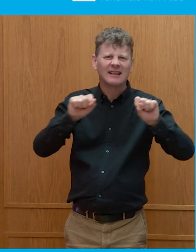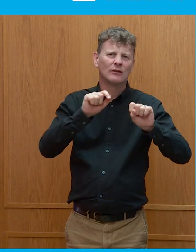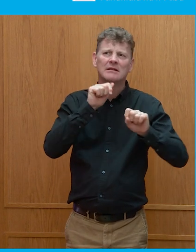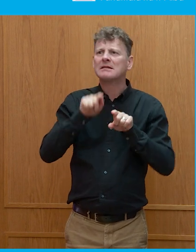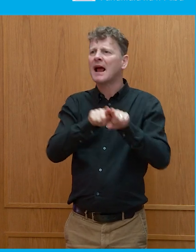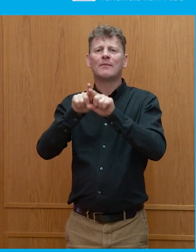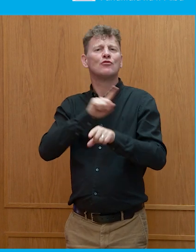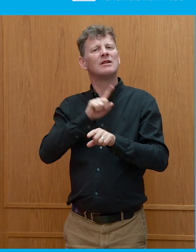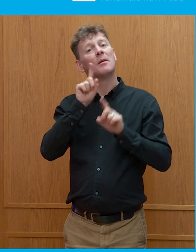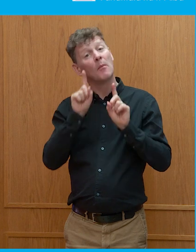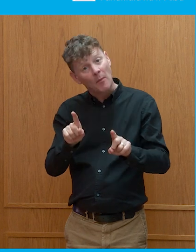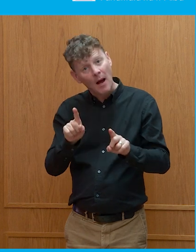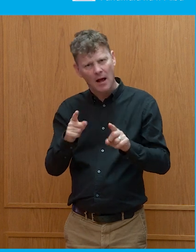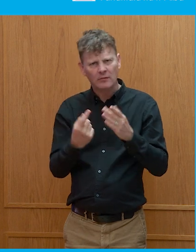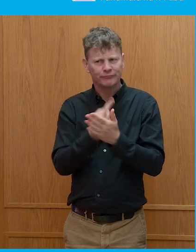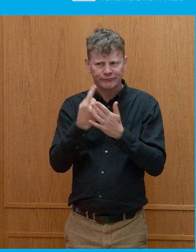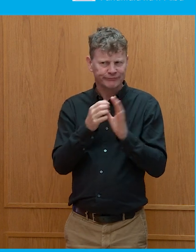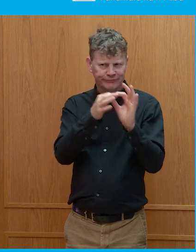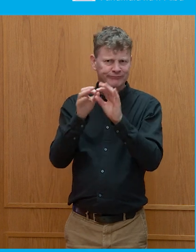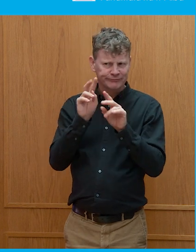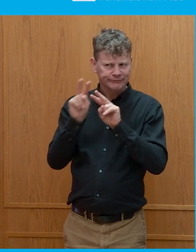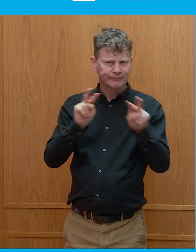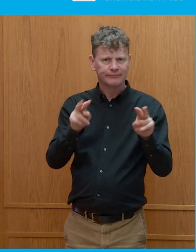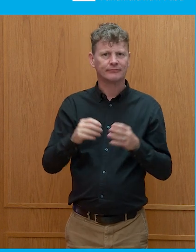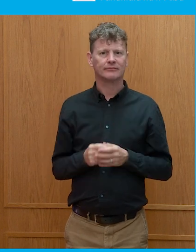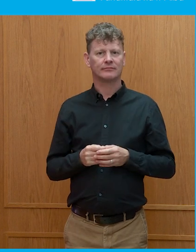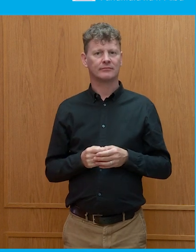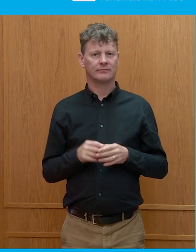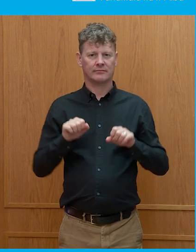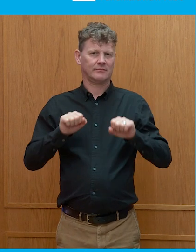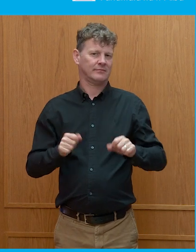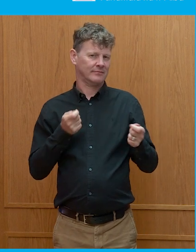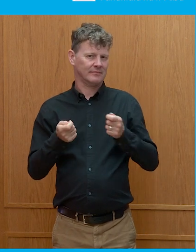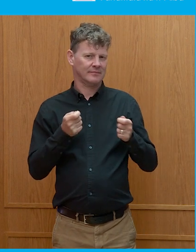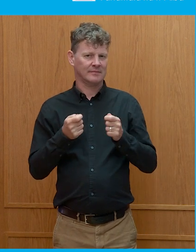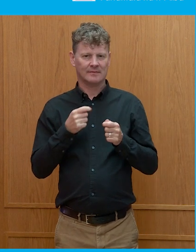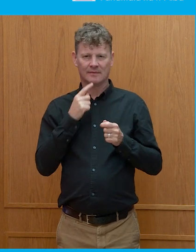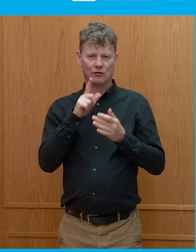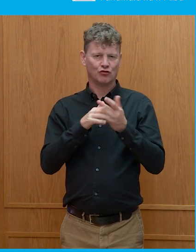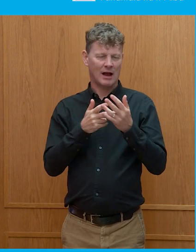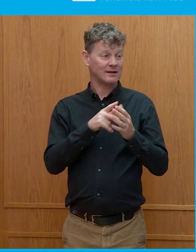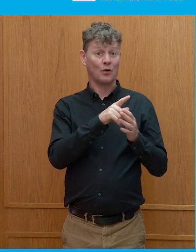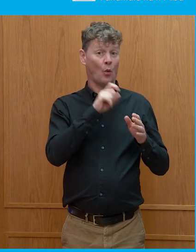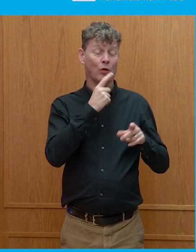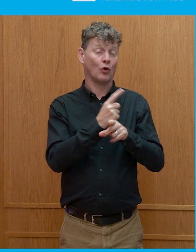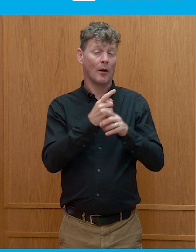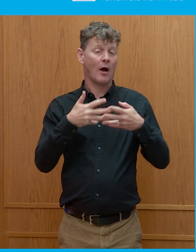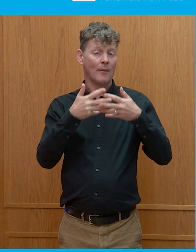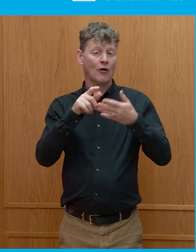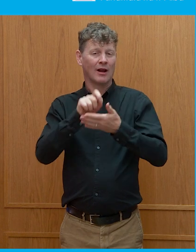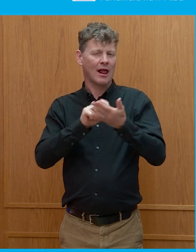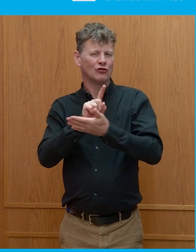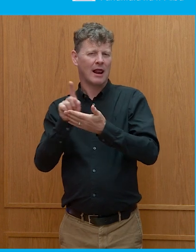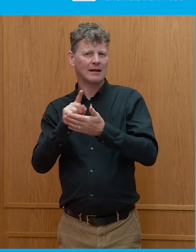runs through each of them. Well, we're going to have a whole session on the American election, I can tell you that, but we'll come round to that. Nicola,